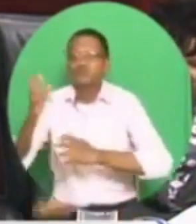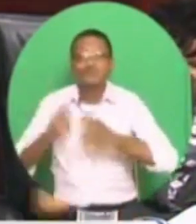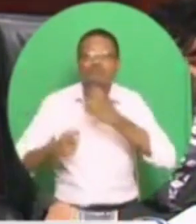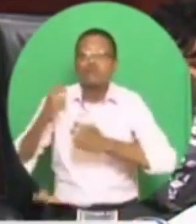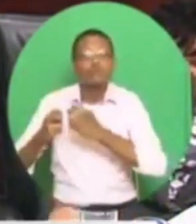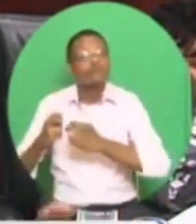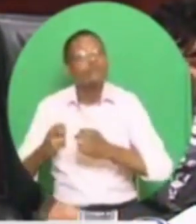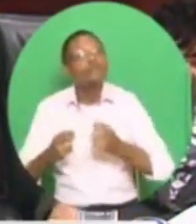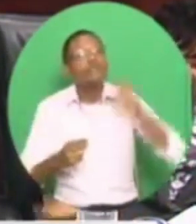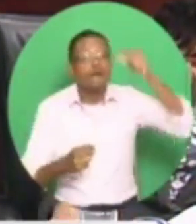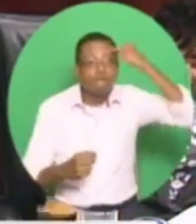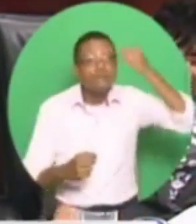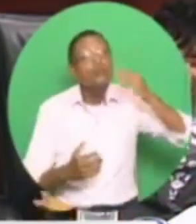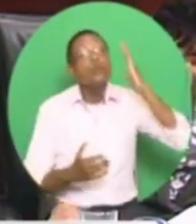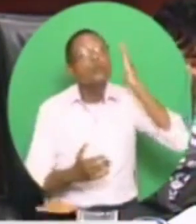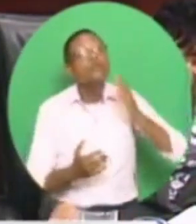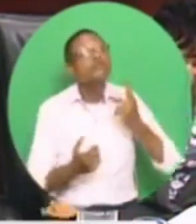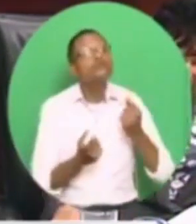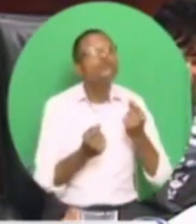and to bring hope.